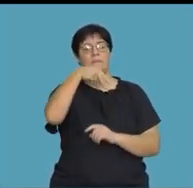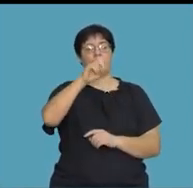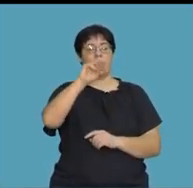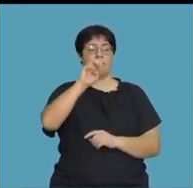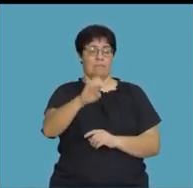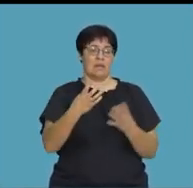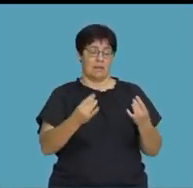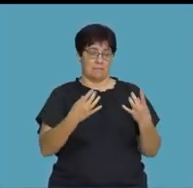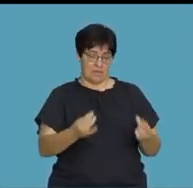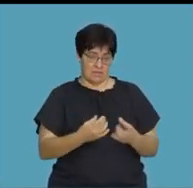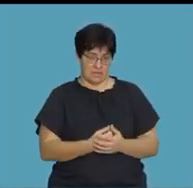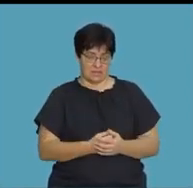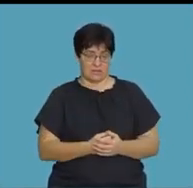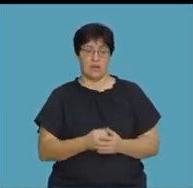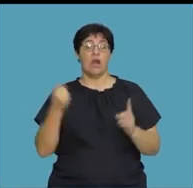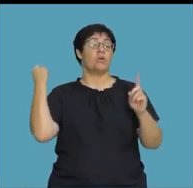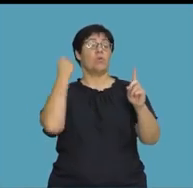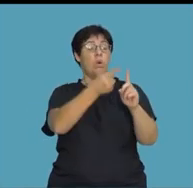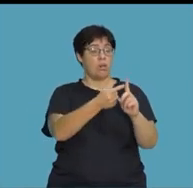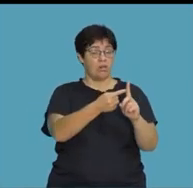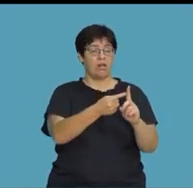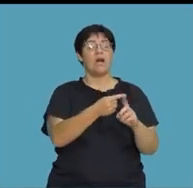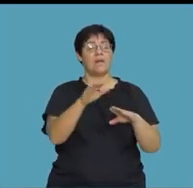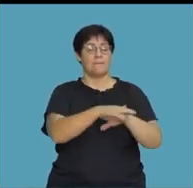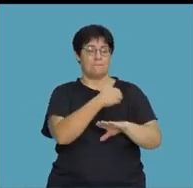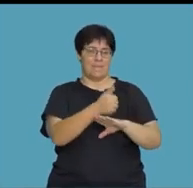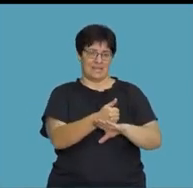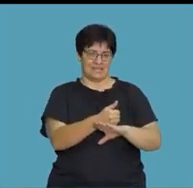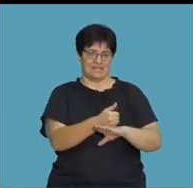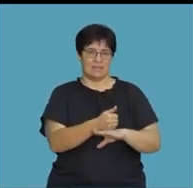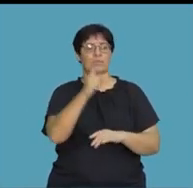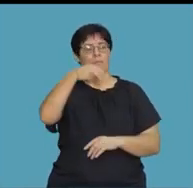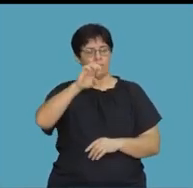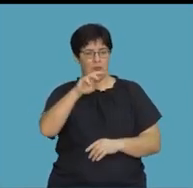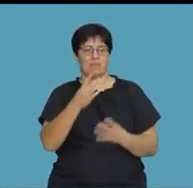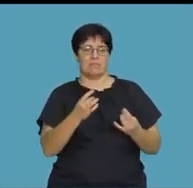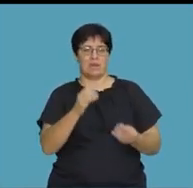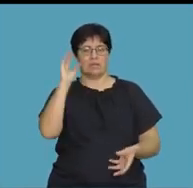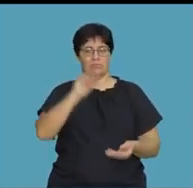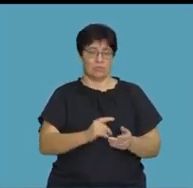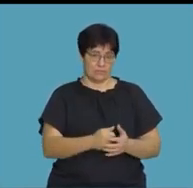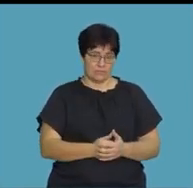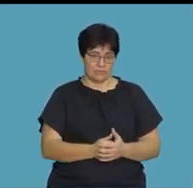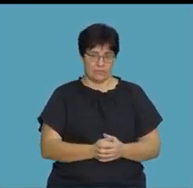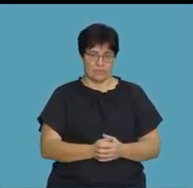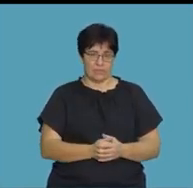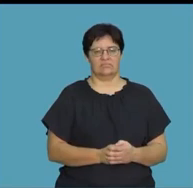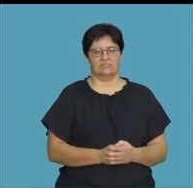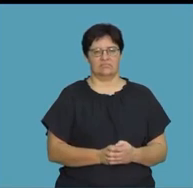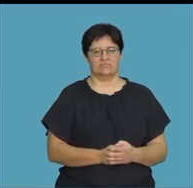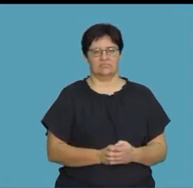and wrote it as prime numbers, right? The goal, by the way, is to always write your bases to be prime numbers.